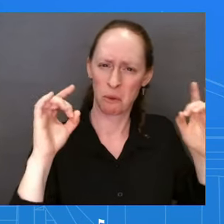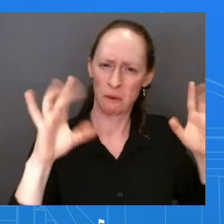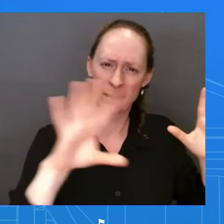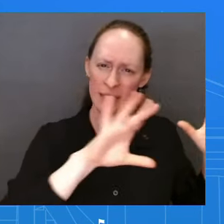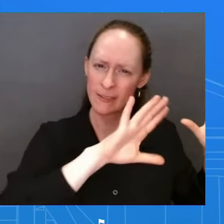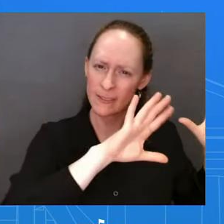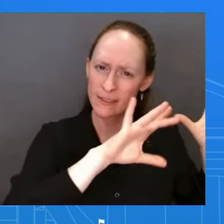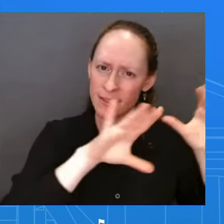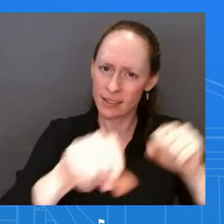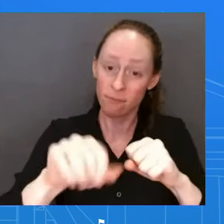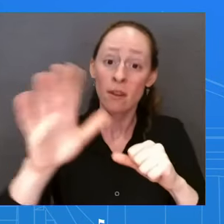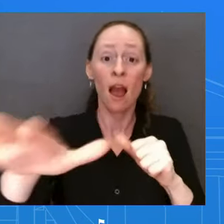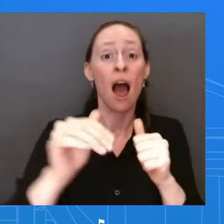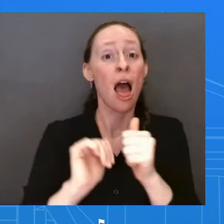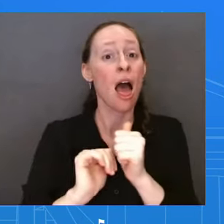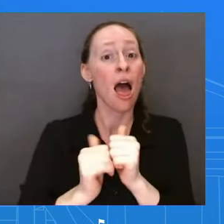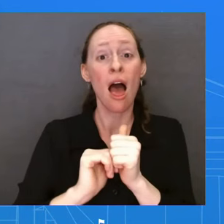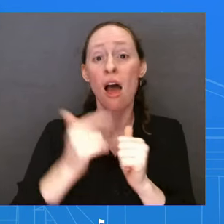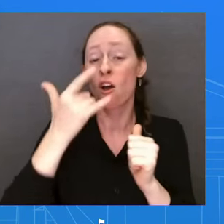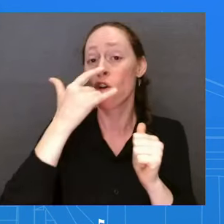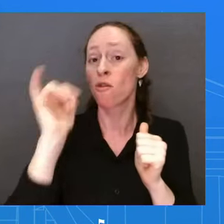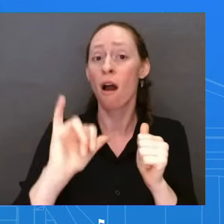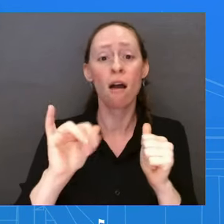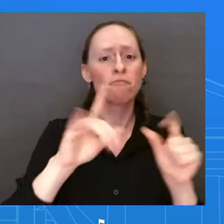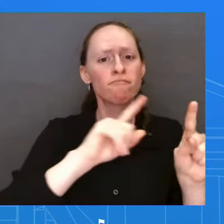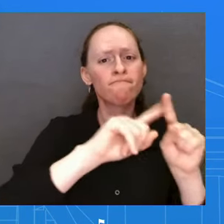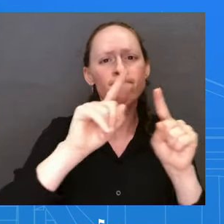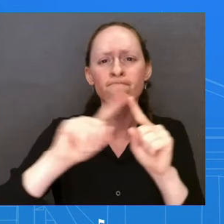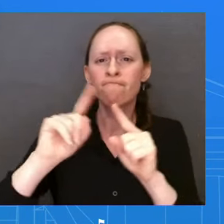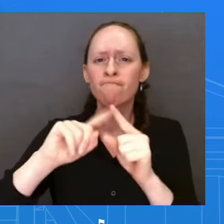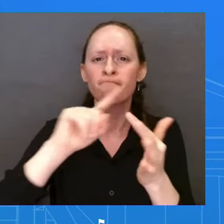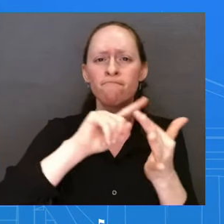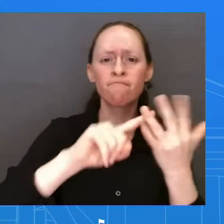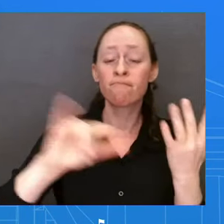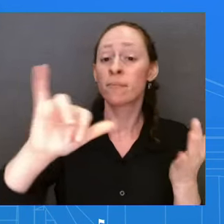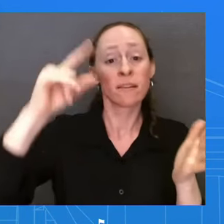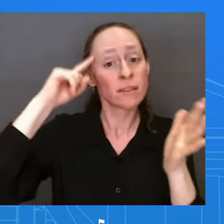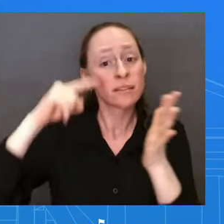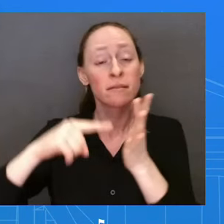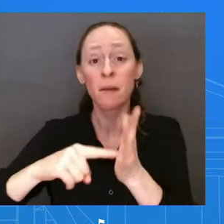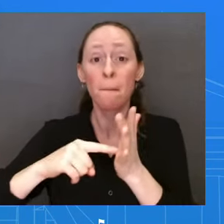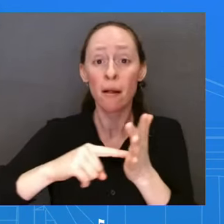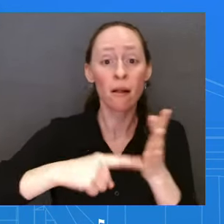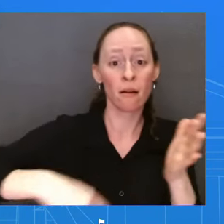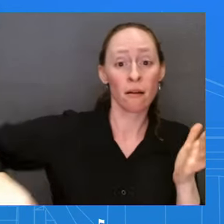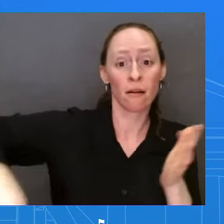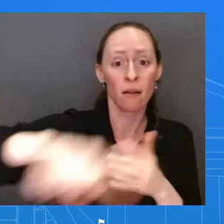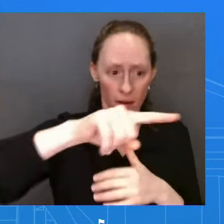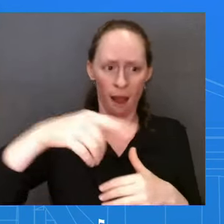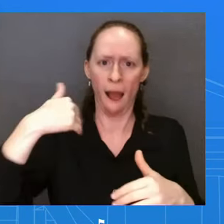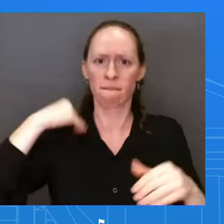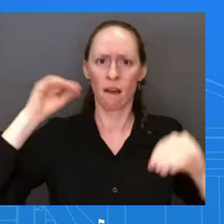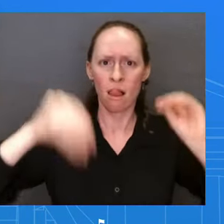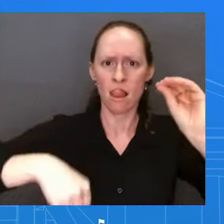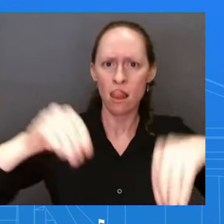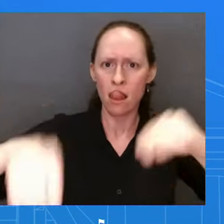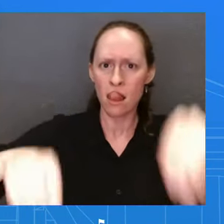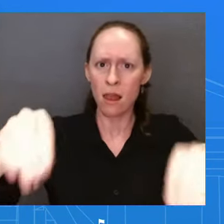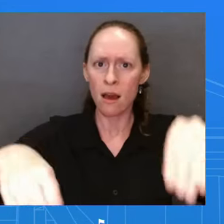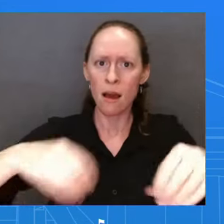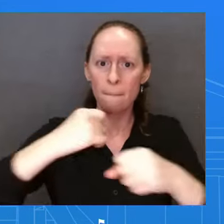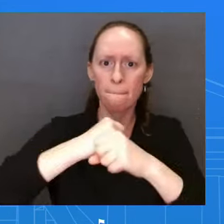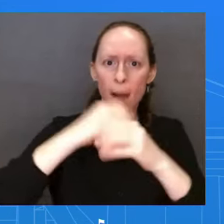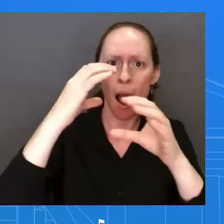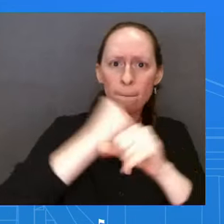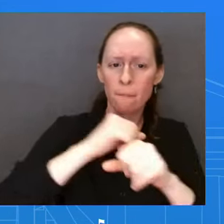operations, such as mine clearing equipment, armored vehicles, vehicles, and artillery rounds. It will also strengthen air defenses